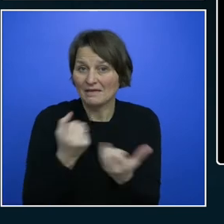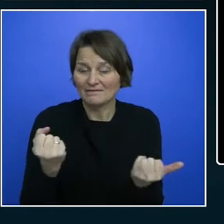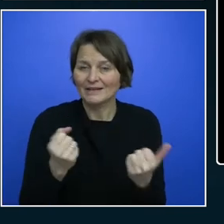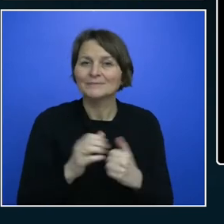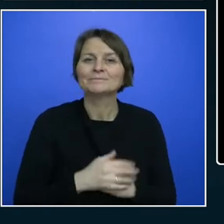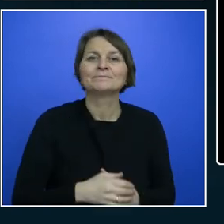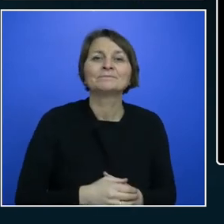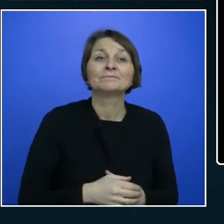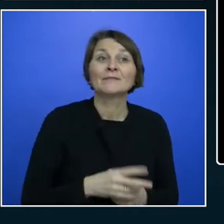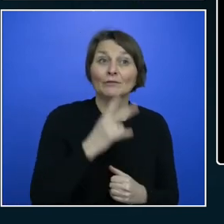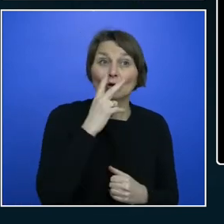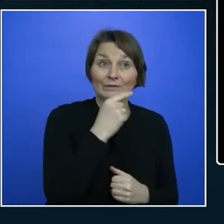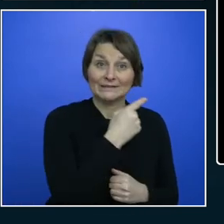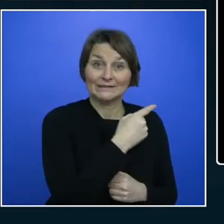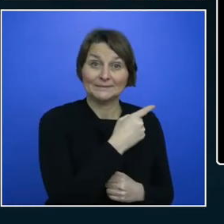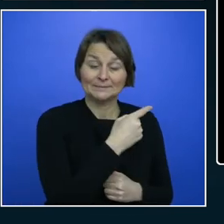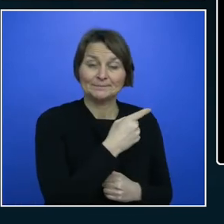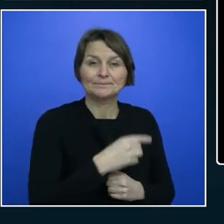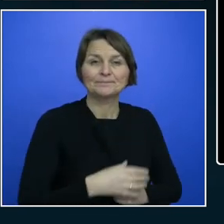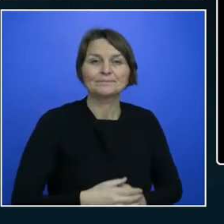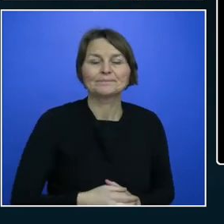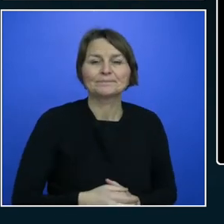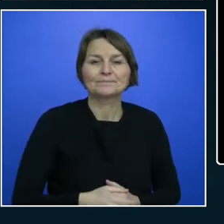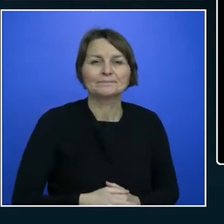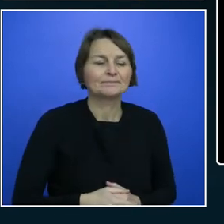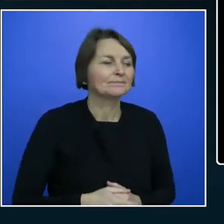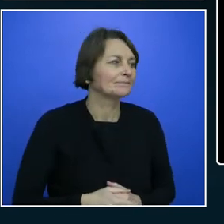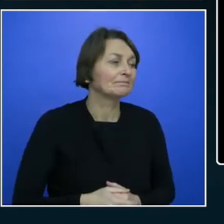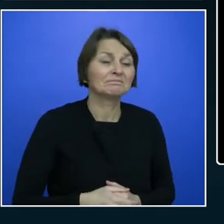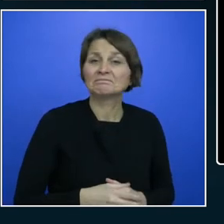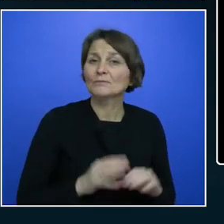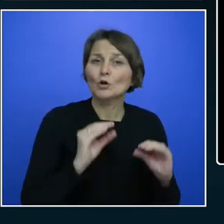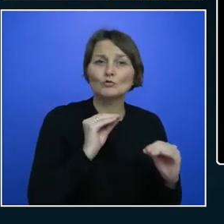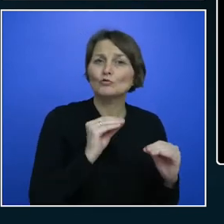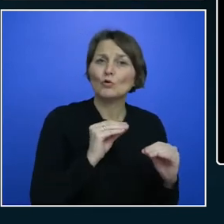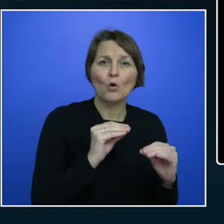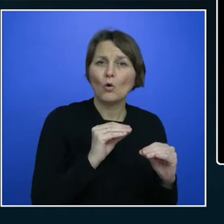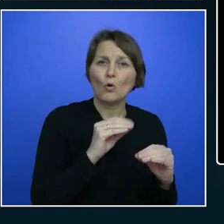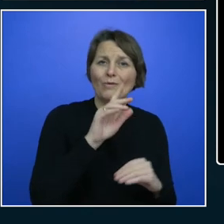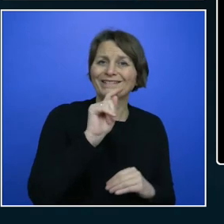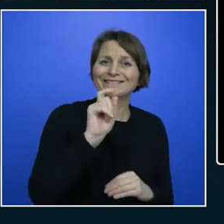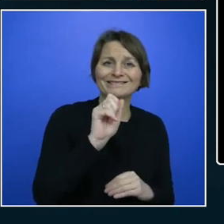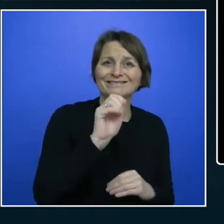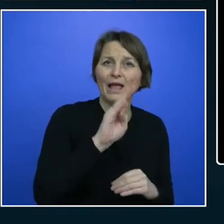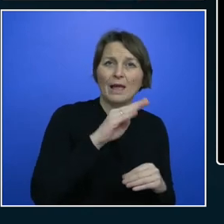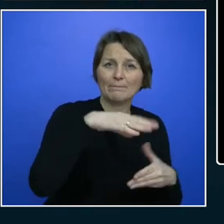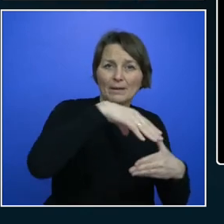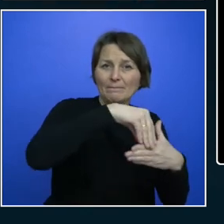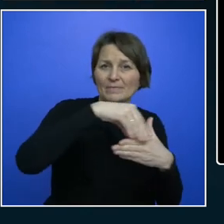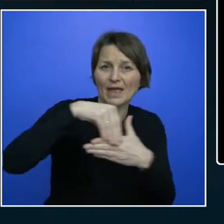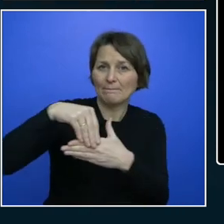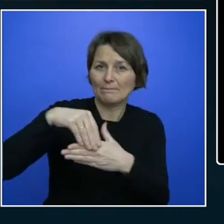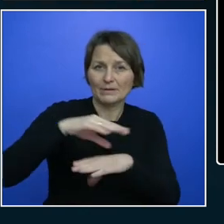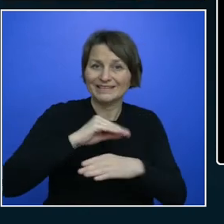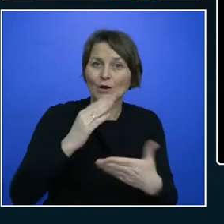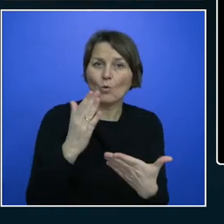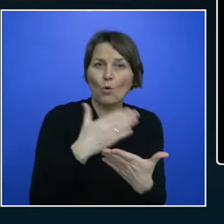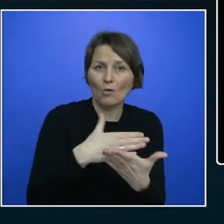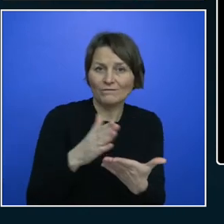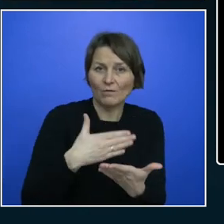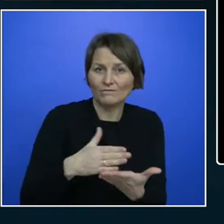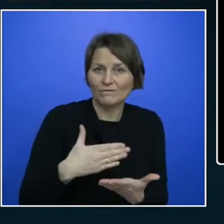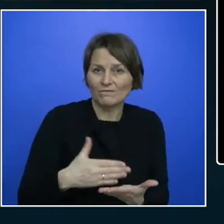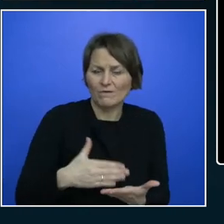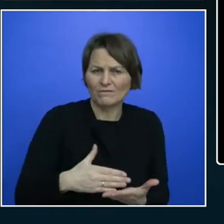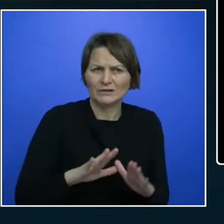here, you'll notice also there's no tab stops because they've removed or modified the tab stops. And I want to check what the